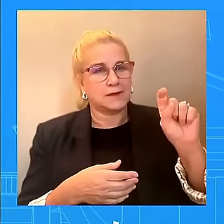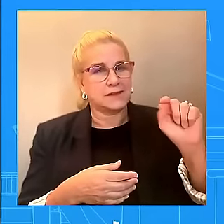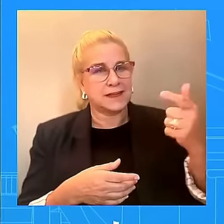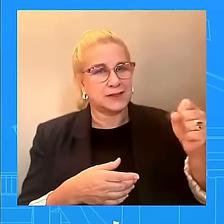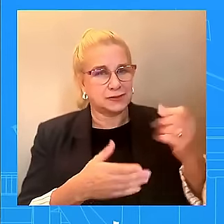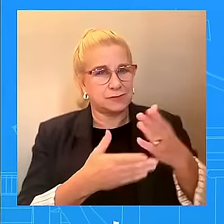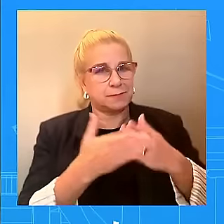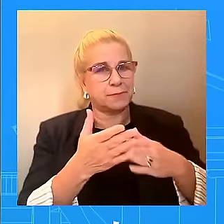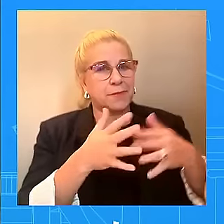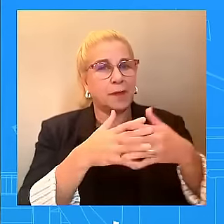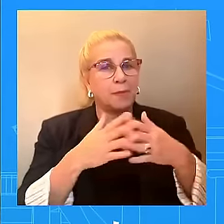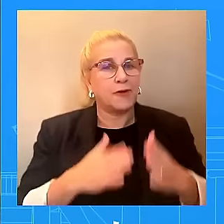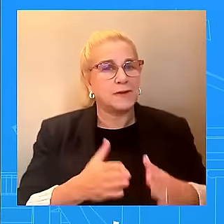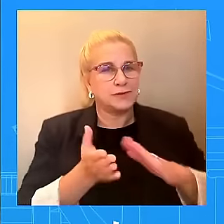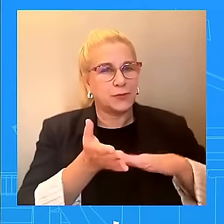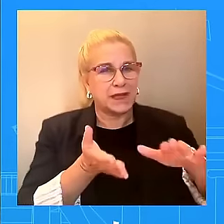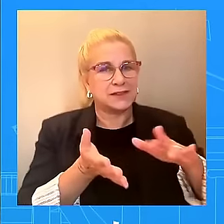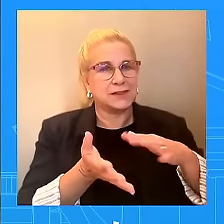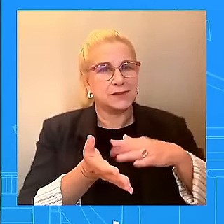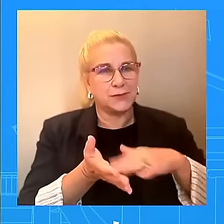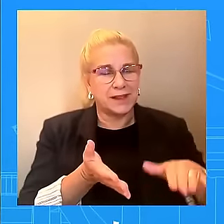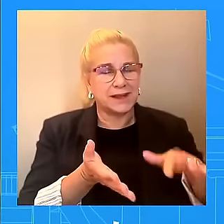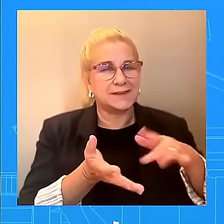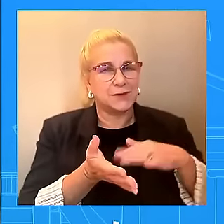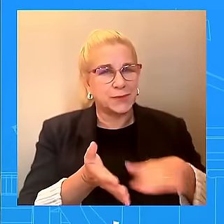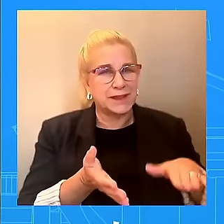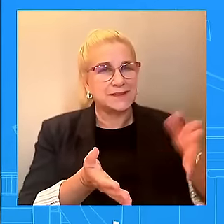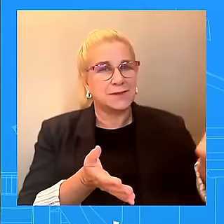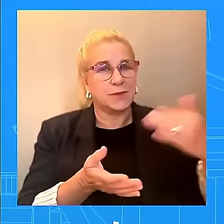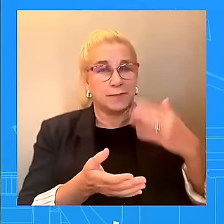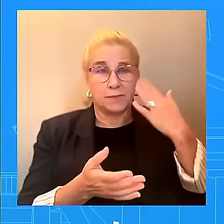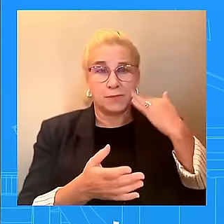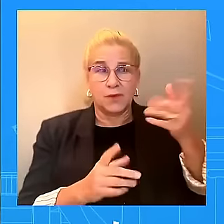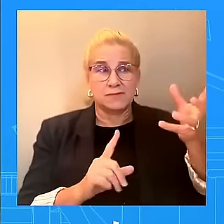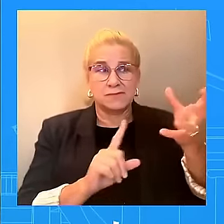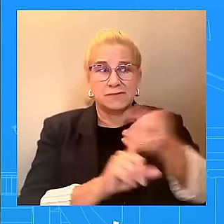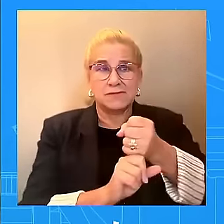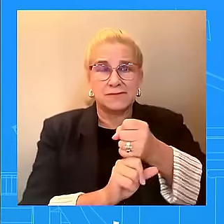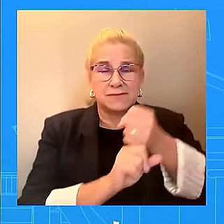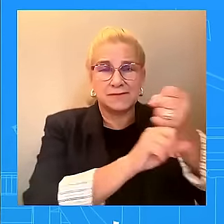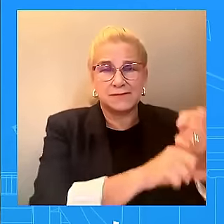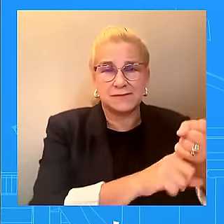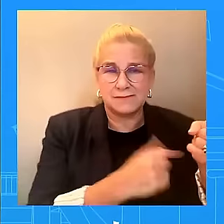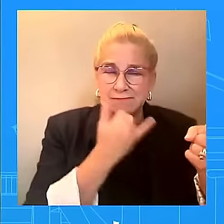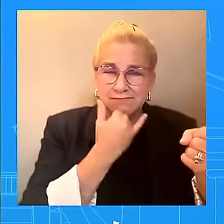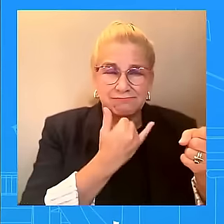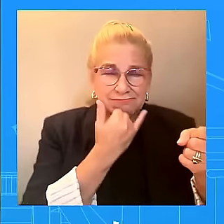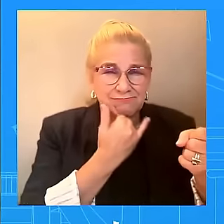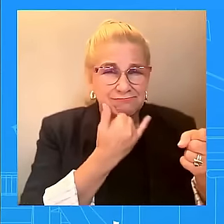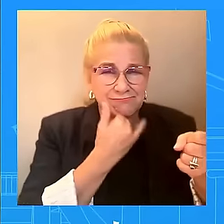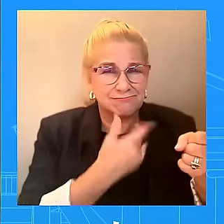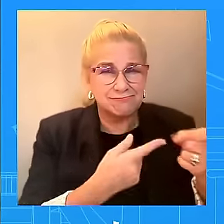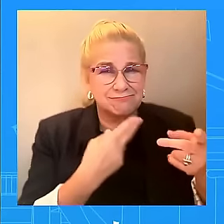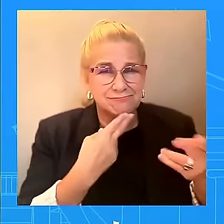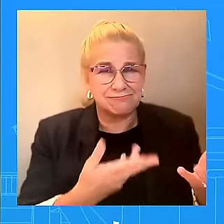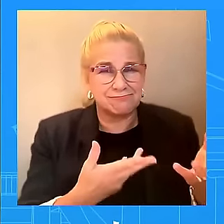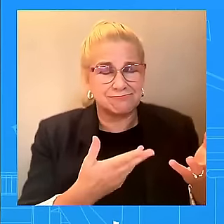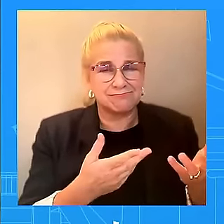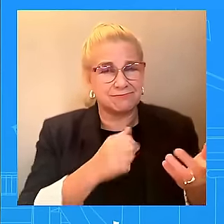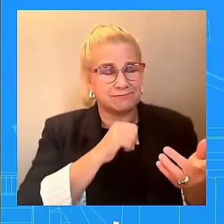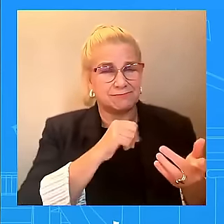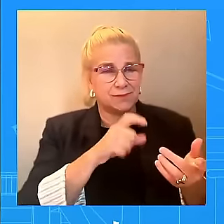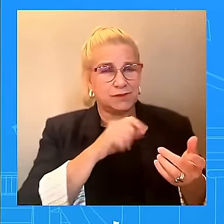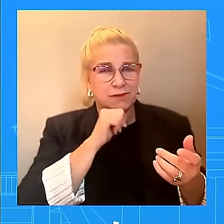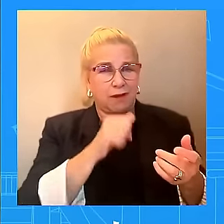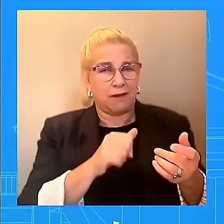wrongfully detained and held hostage. And so that is something – and it's not easy. It is